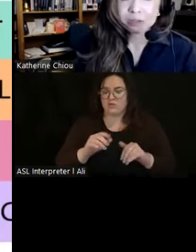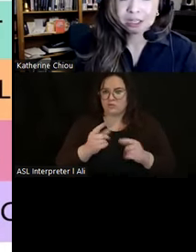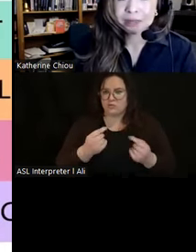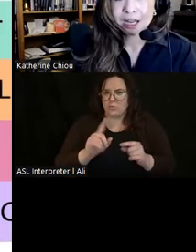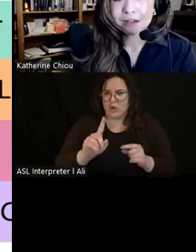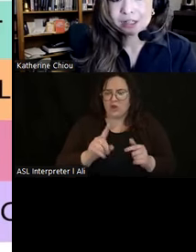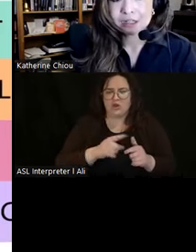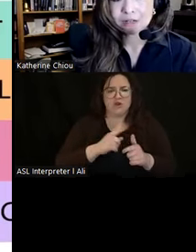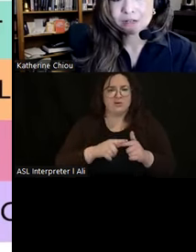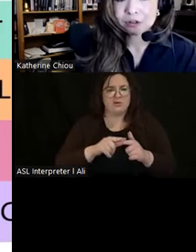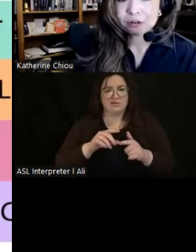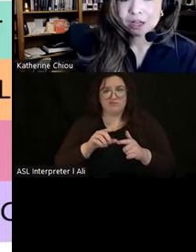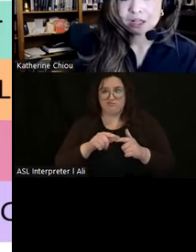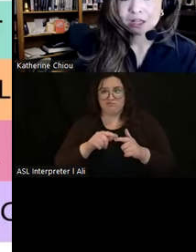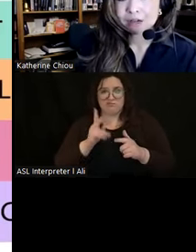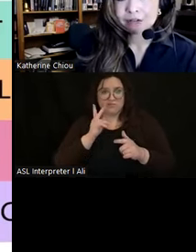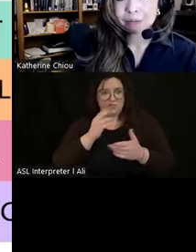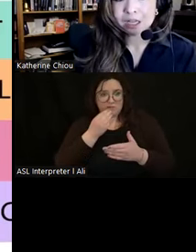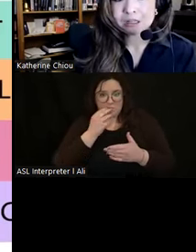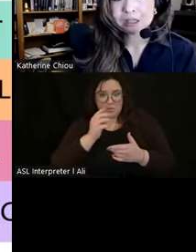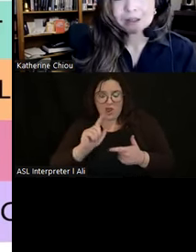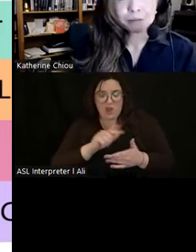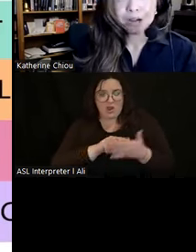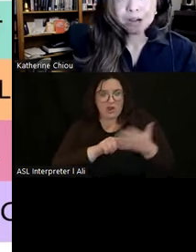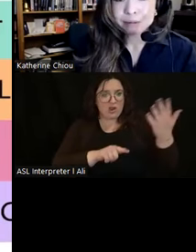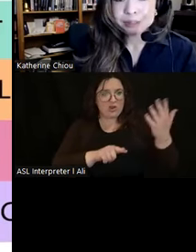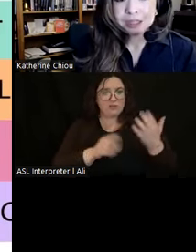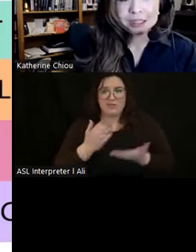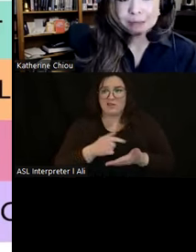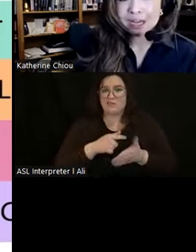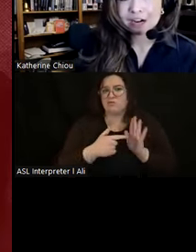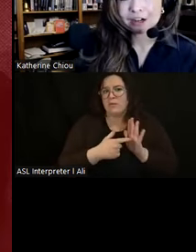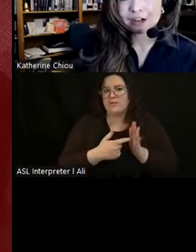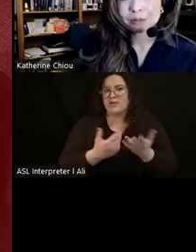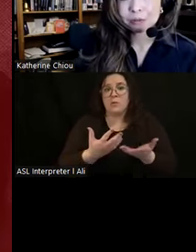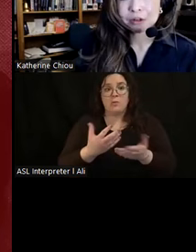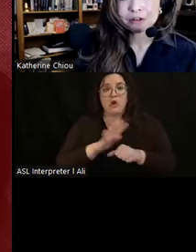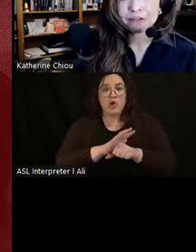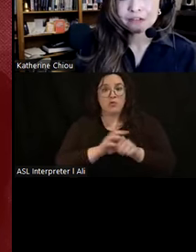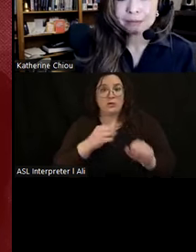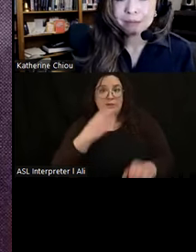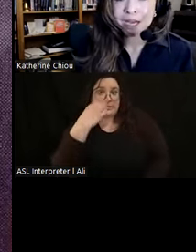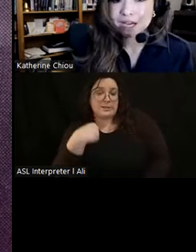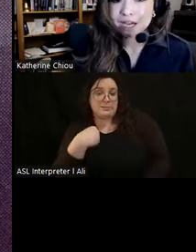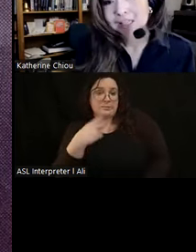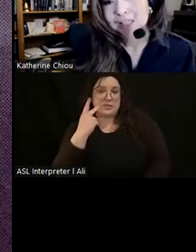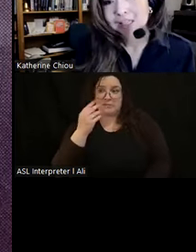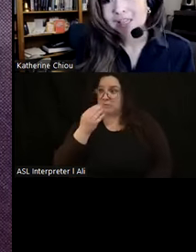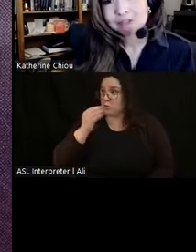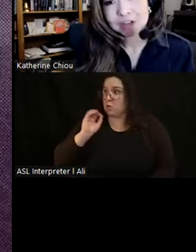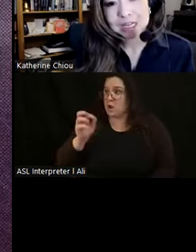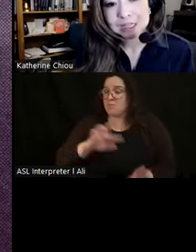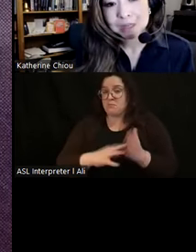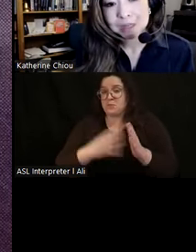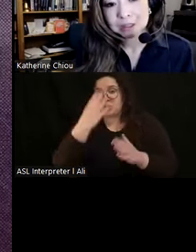areas with limited evidence of food that could have represented perhaps sleeping areas where a family may have rested, giving